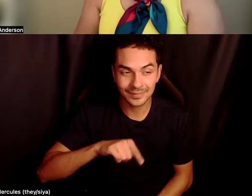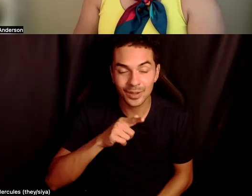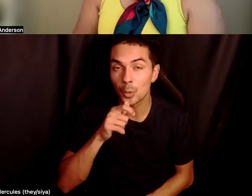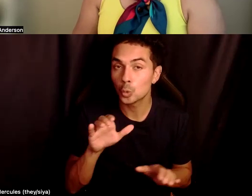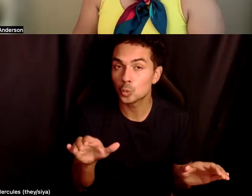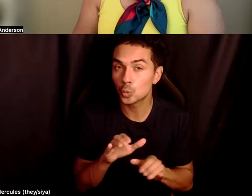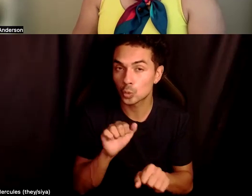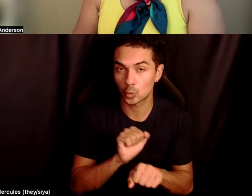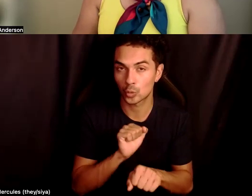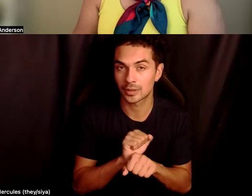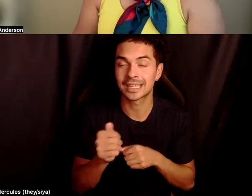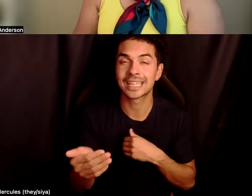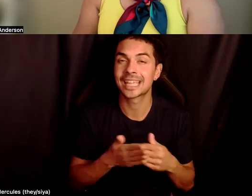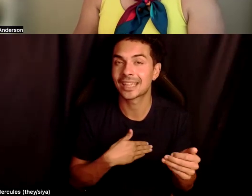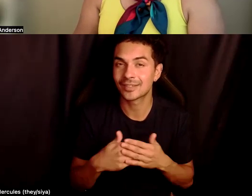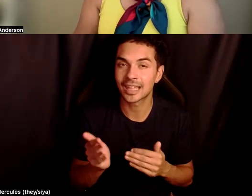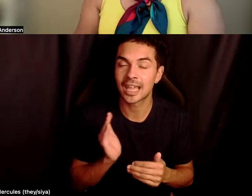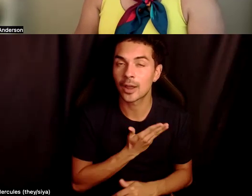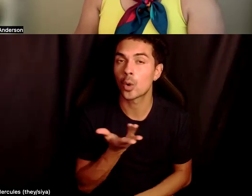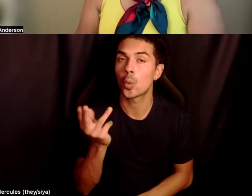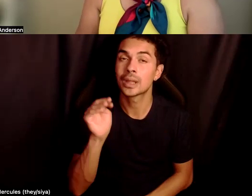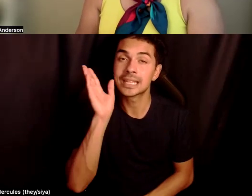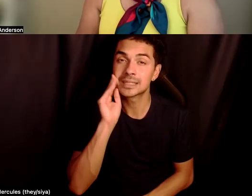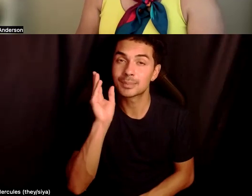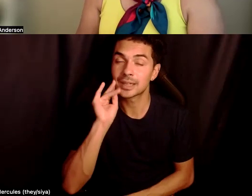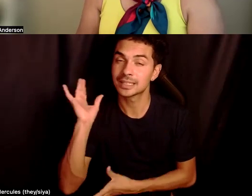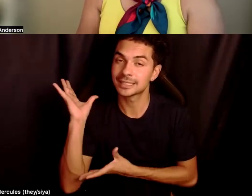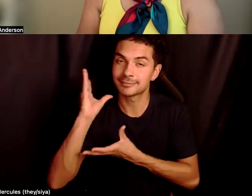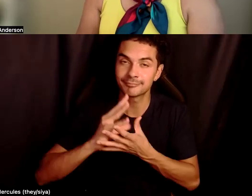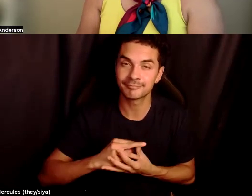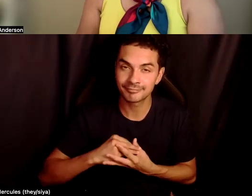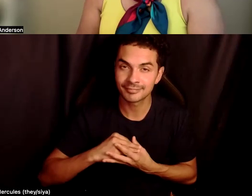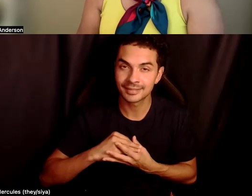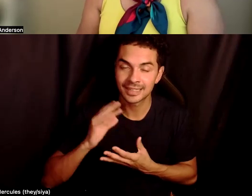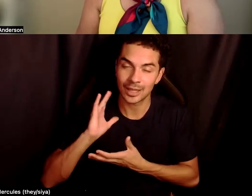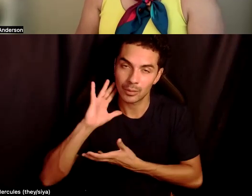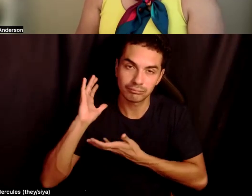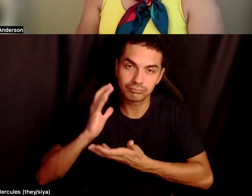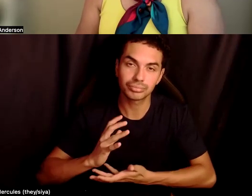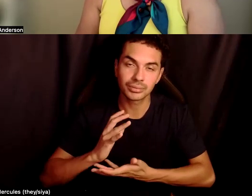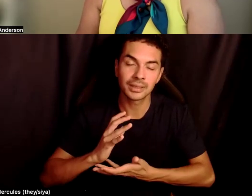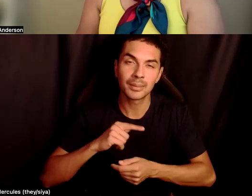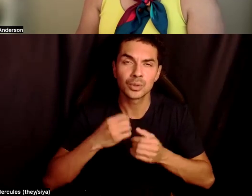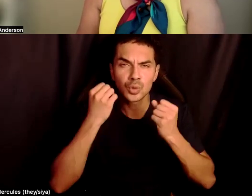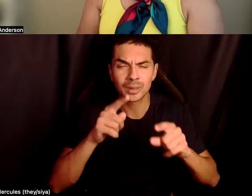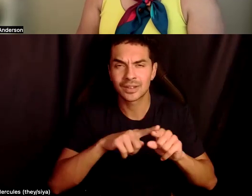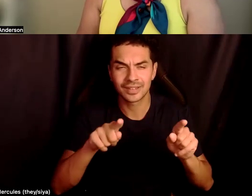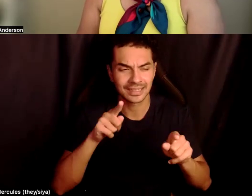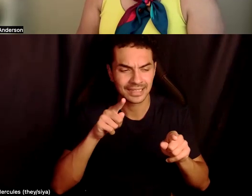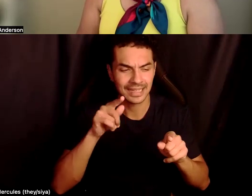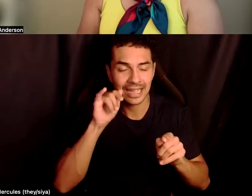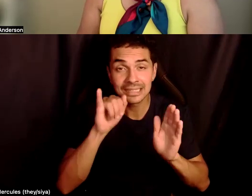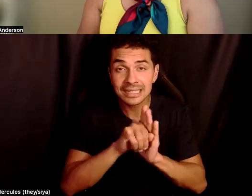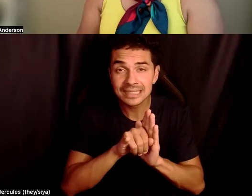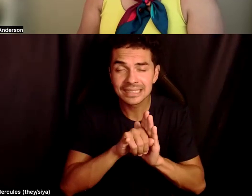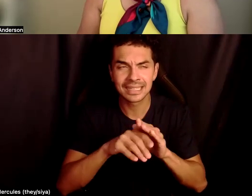doing the work, even though we might come with our own experiences, um, there's so many intersections and so many identities. We don't, we can't